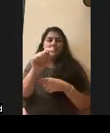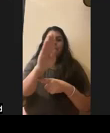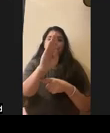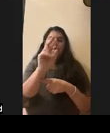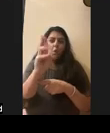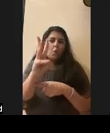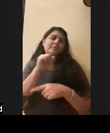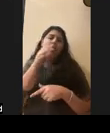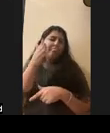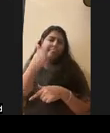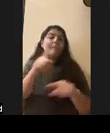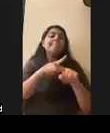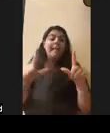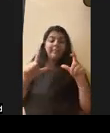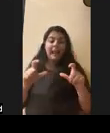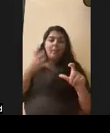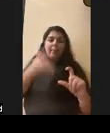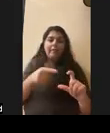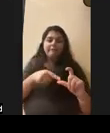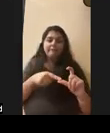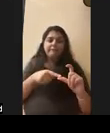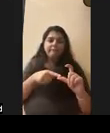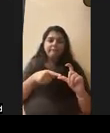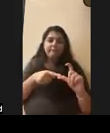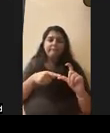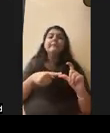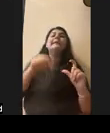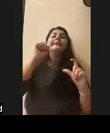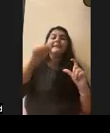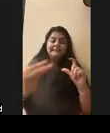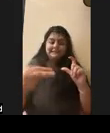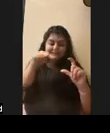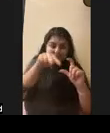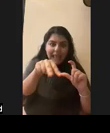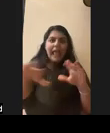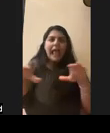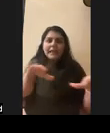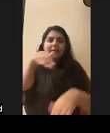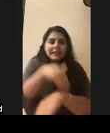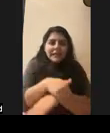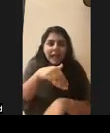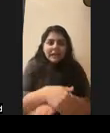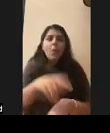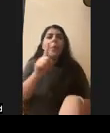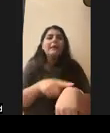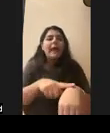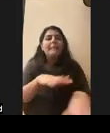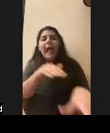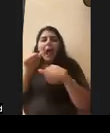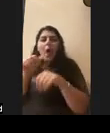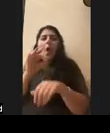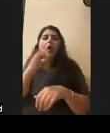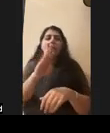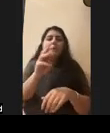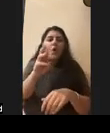that time, but the camera was there and we could see, you know, their activity at night, uh, what time they might come out of their burrow. And because